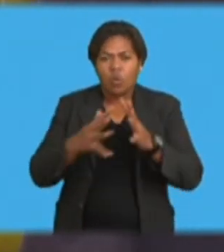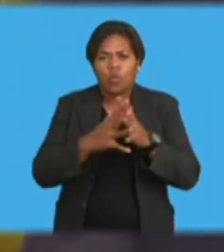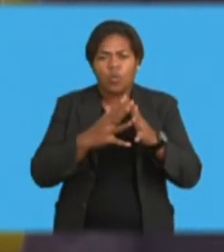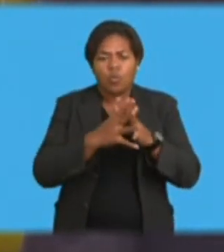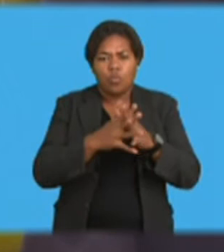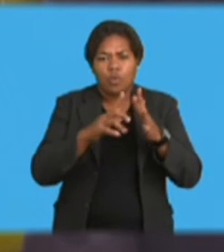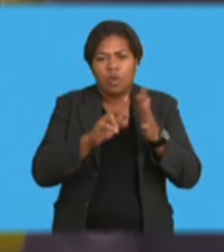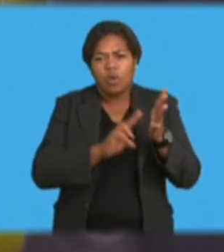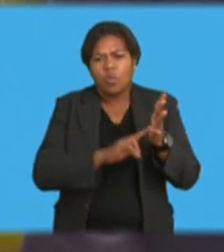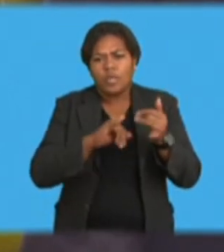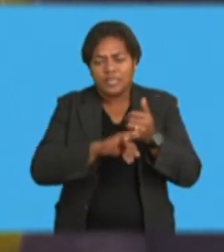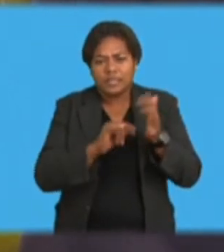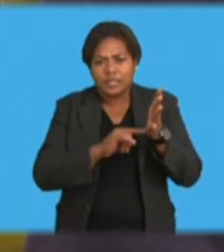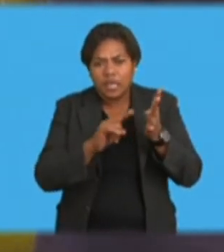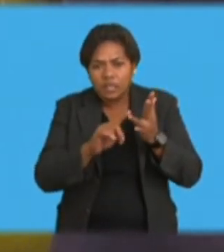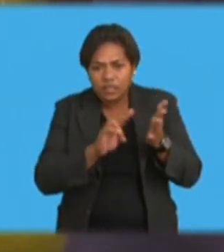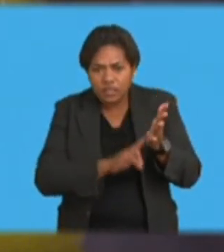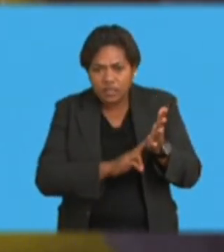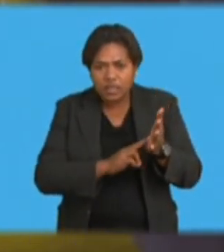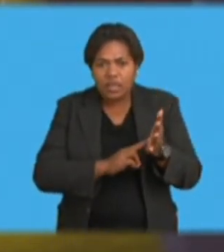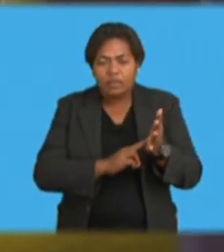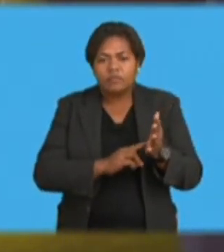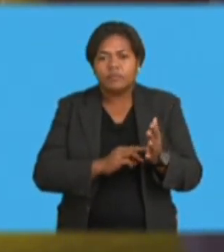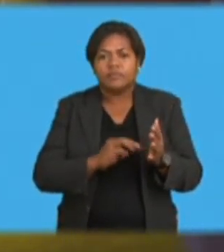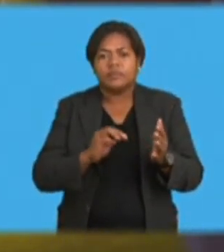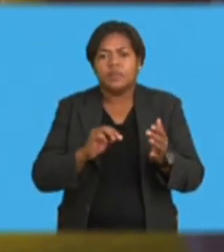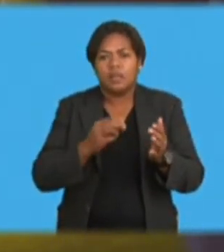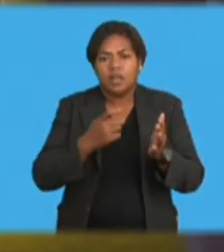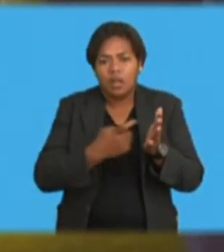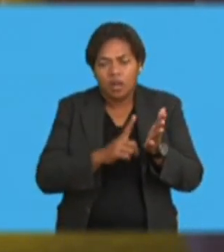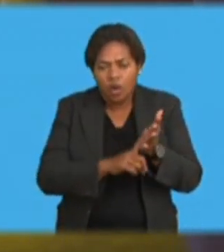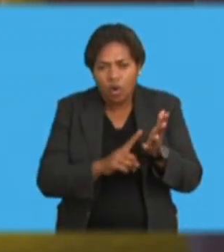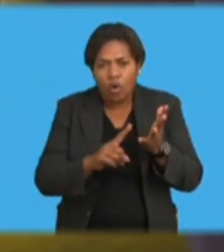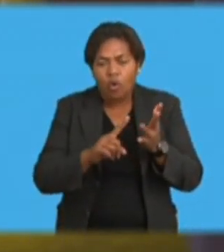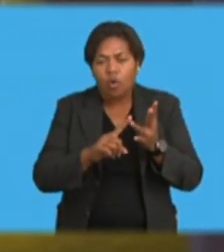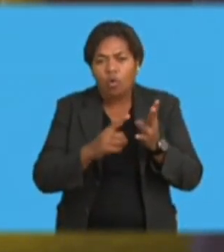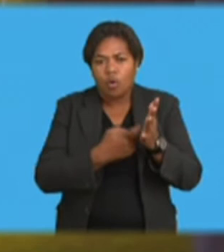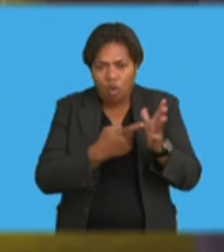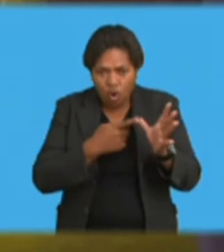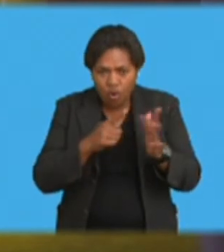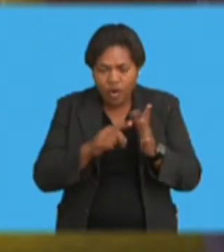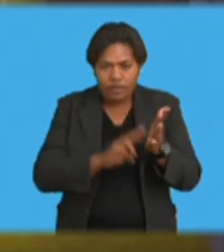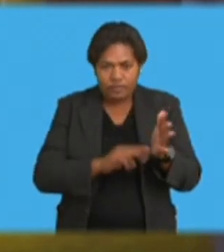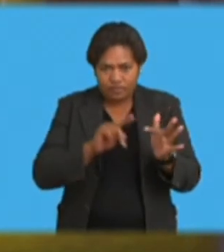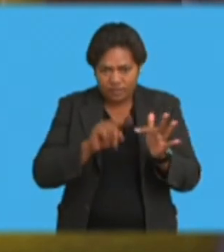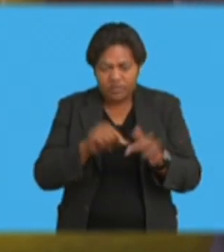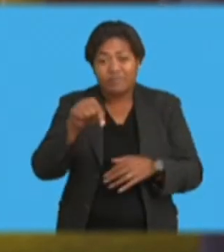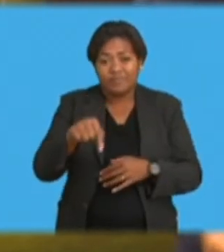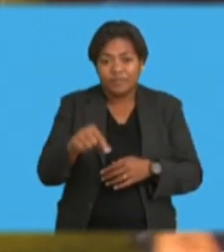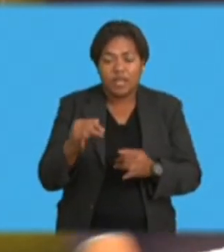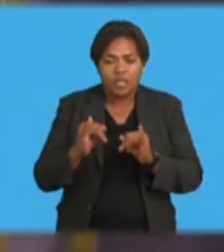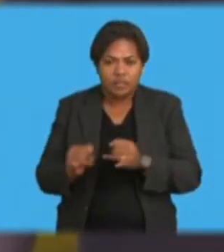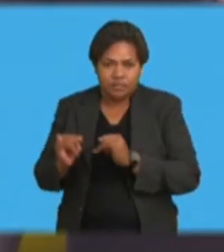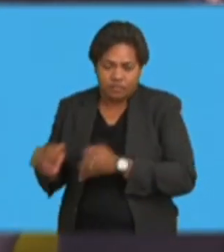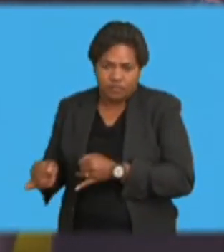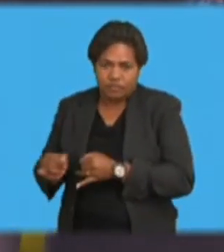Ms. Jeanine Penjueli, and Ms. Lorraine Foster. These individuals are the directors of this company. They have a background in finance and various